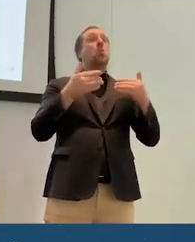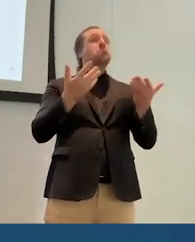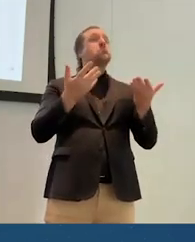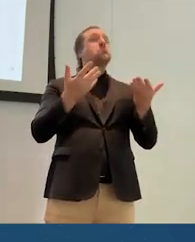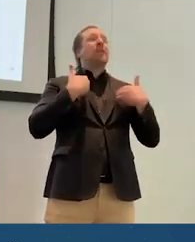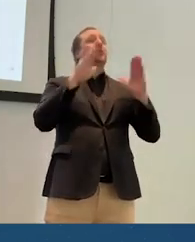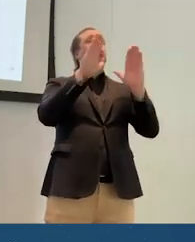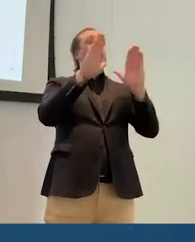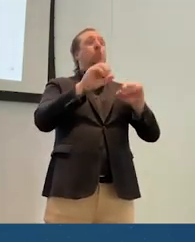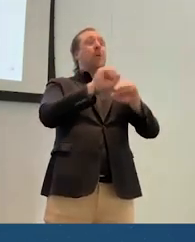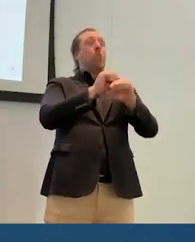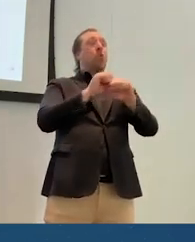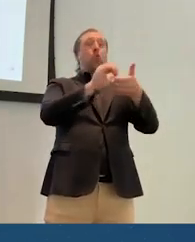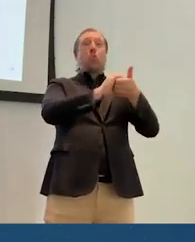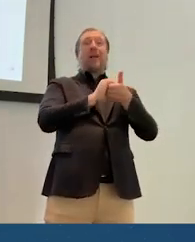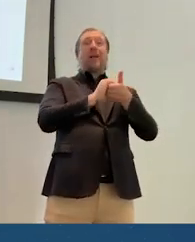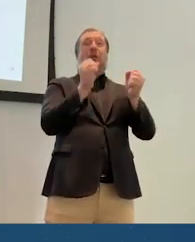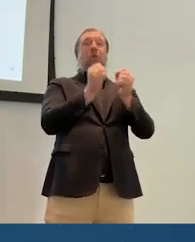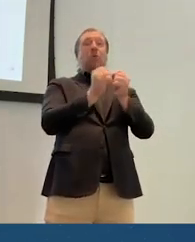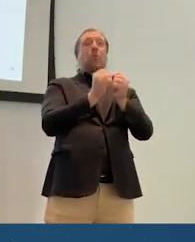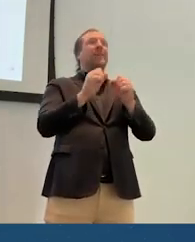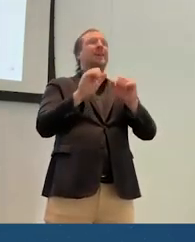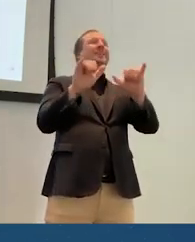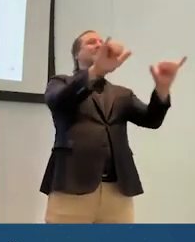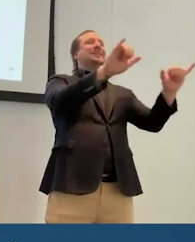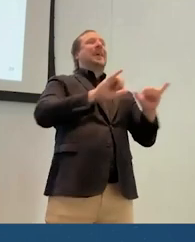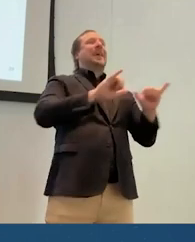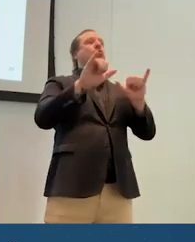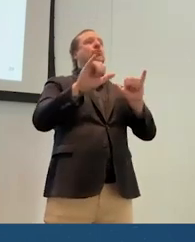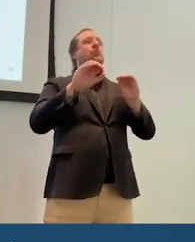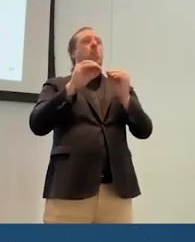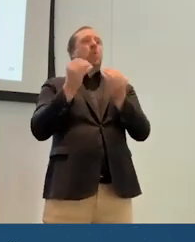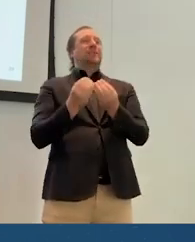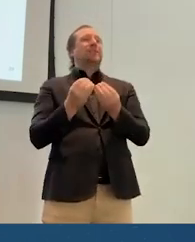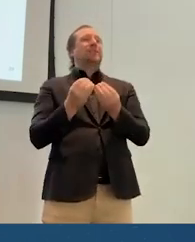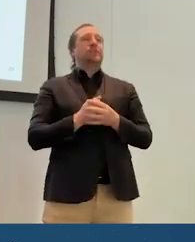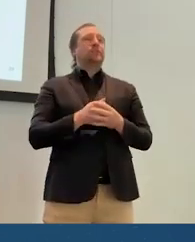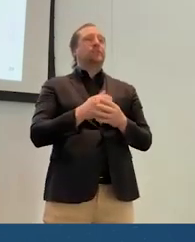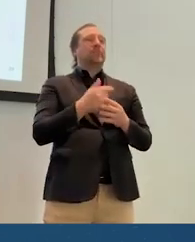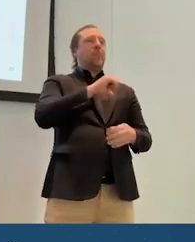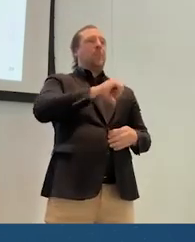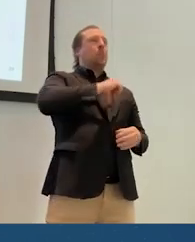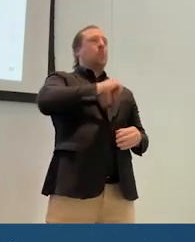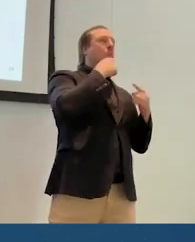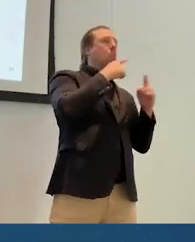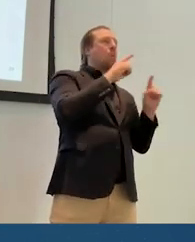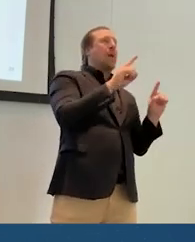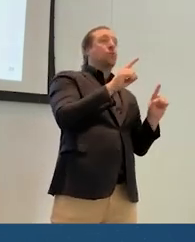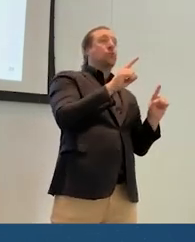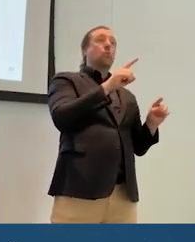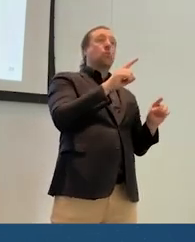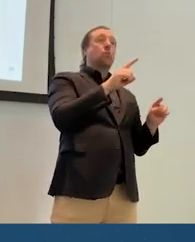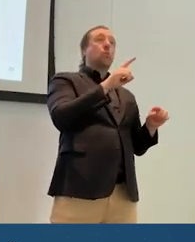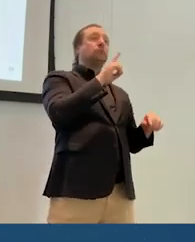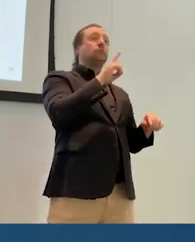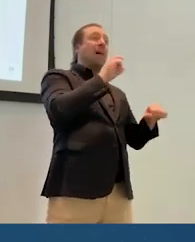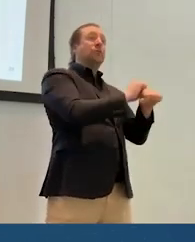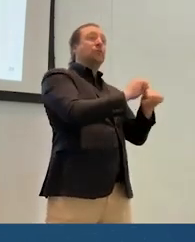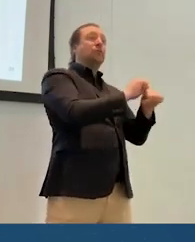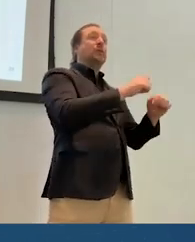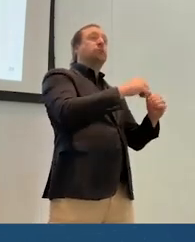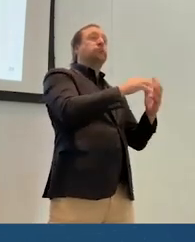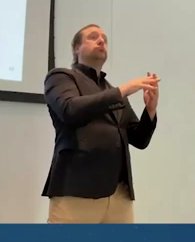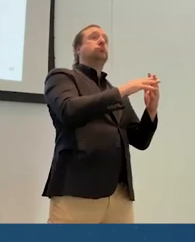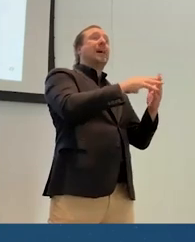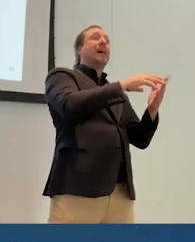great work collaborating with standards organizations. I'm proud to announce that we have officially formed an exploratory